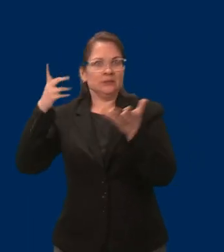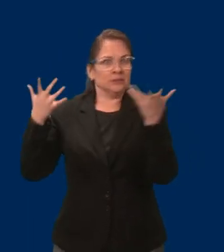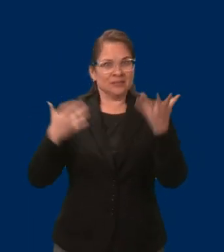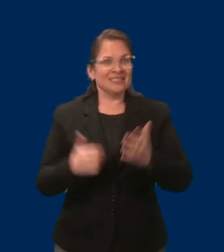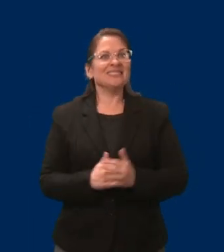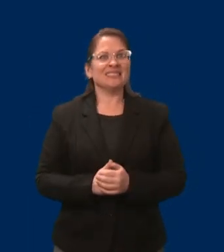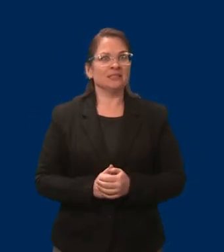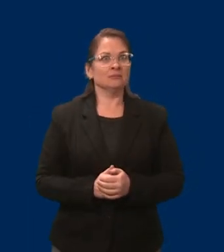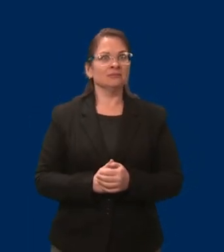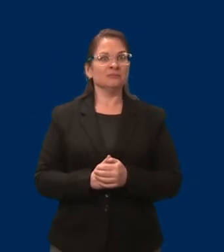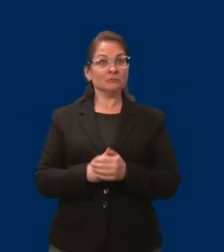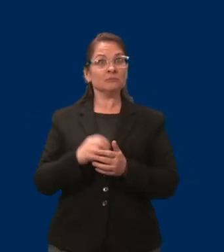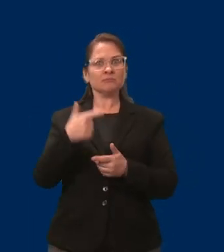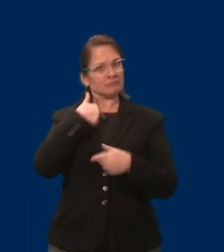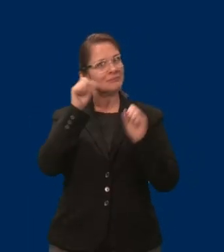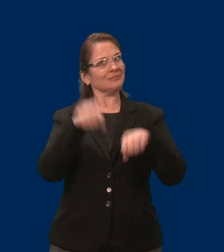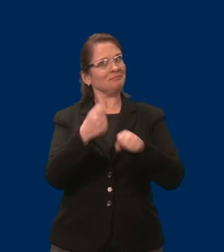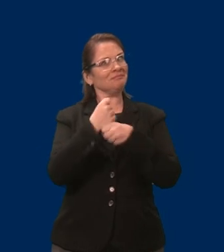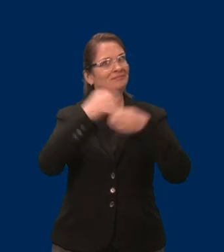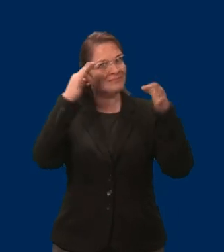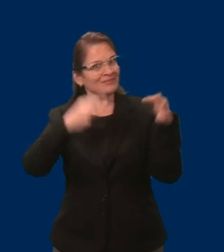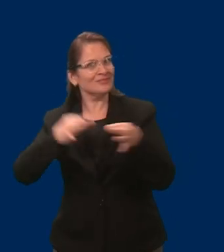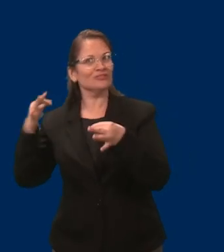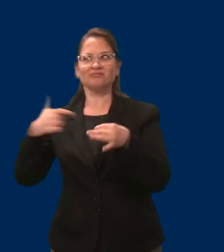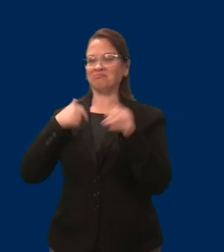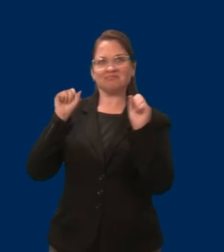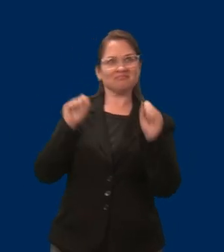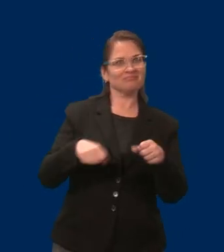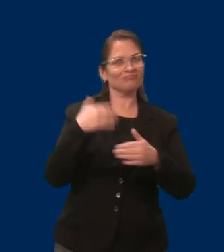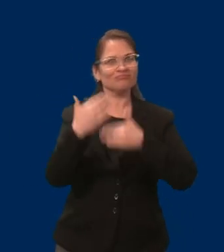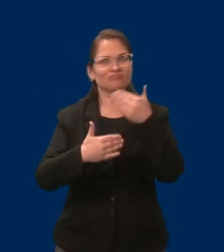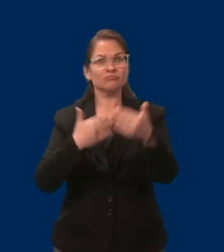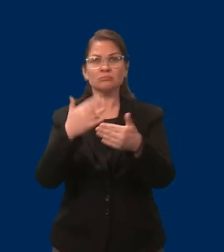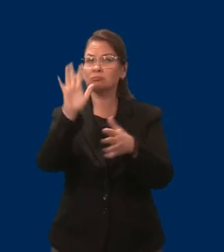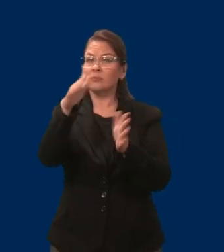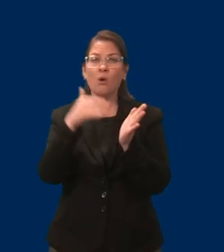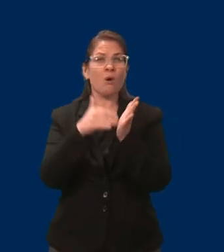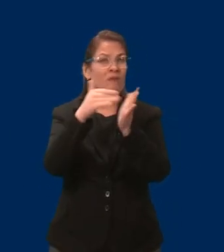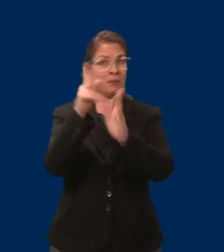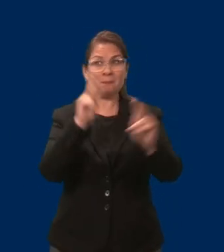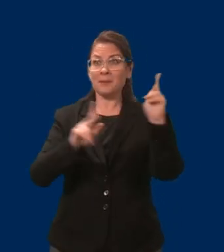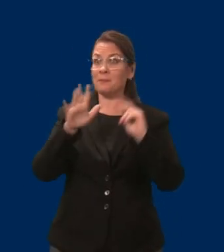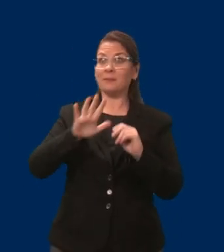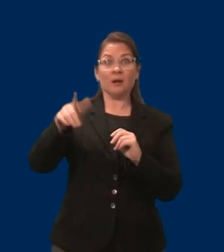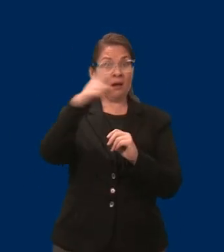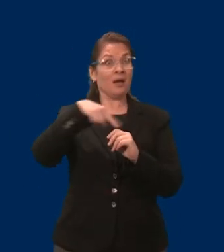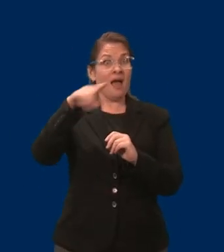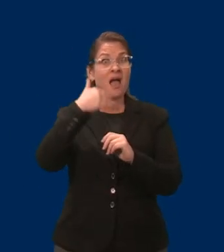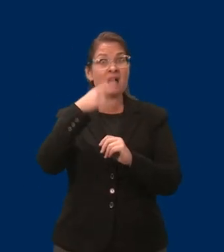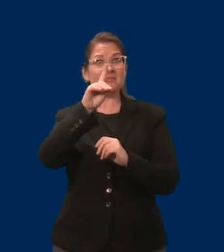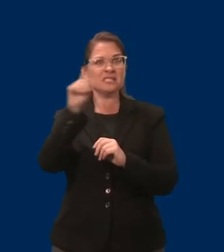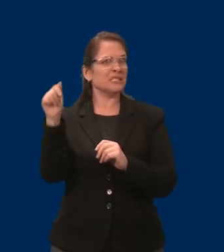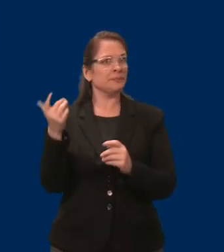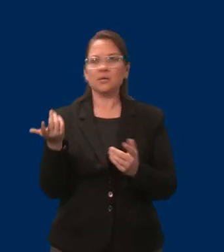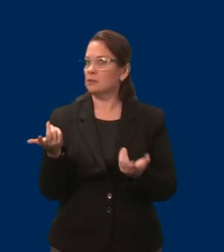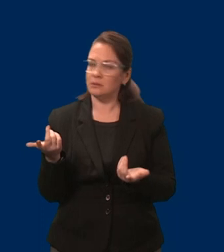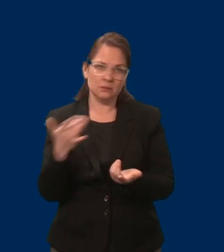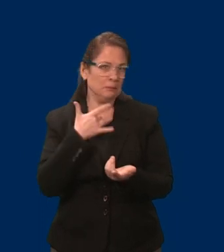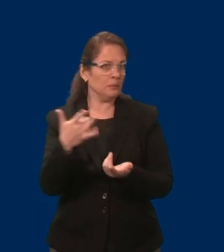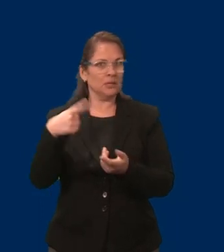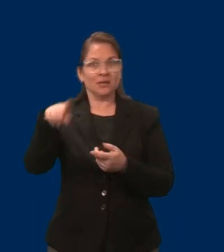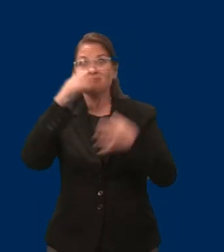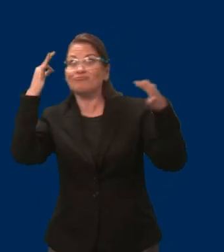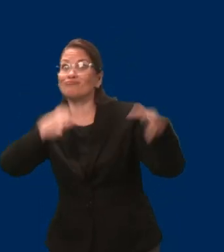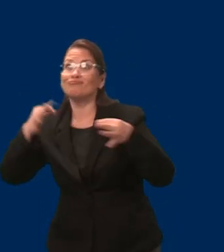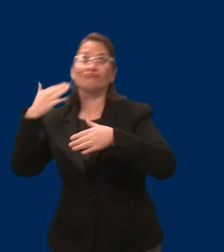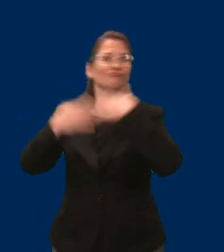People with disabilities often make lower wages. Myself, I work for a smaller non-profit because that's where I find the support I